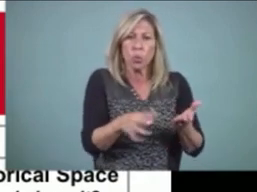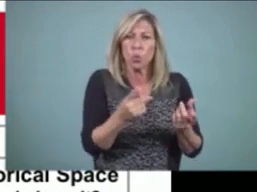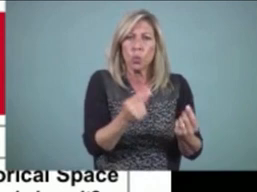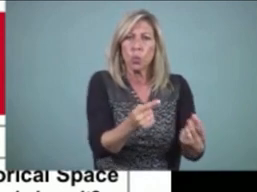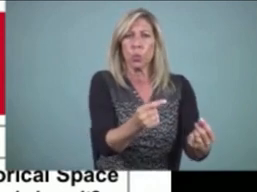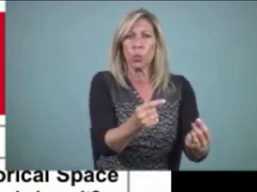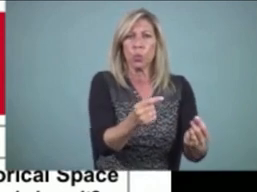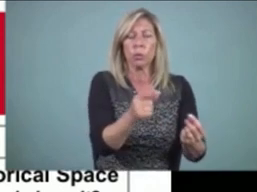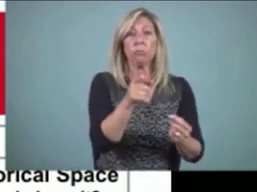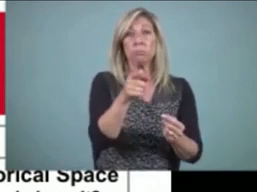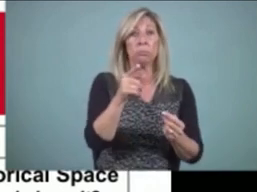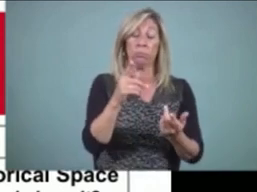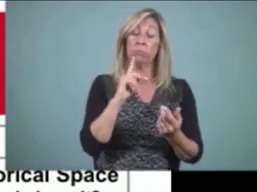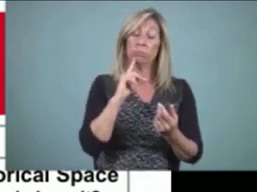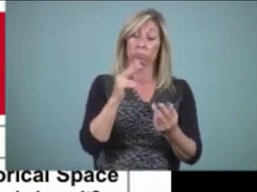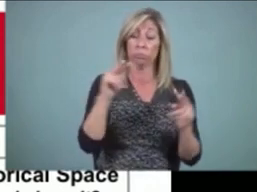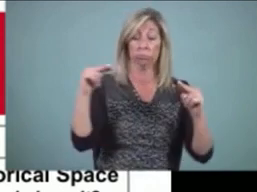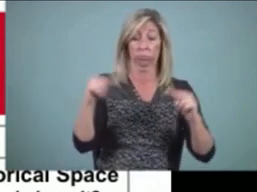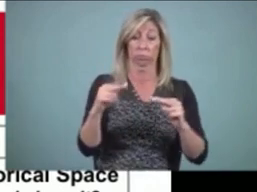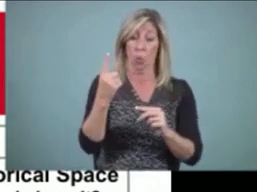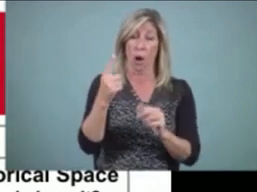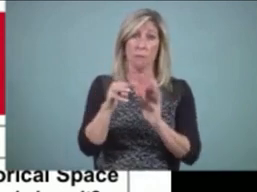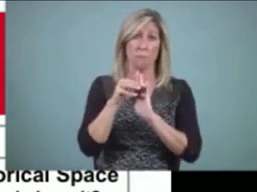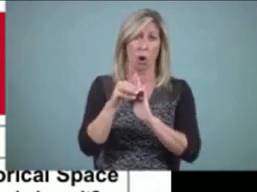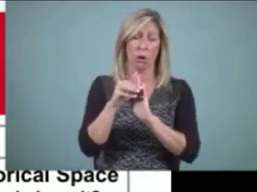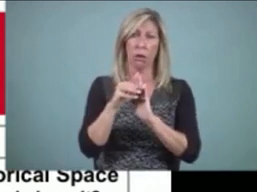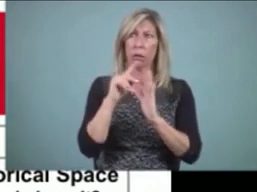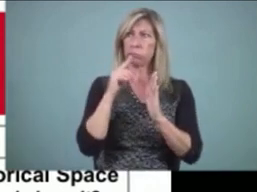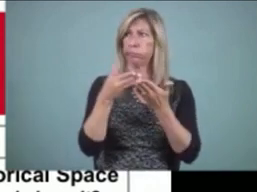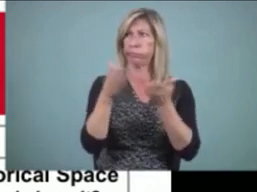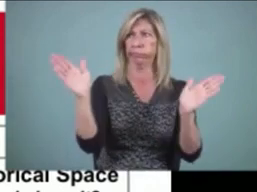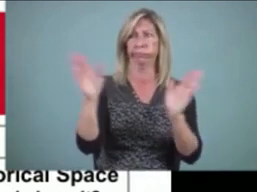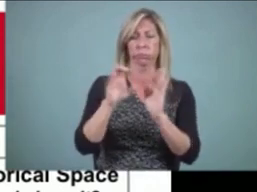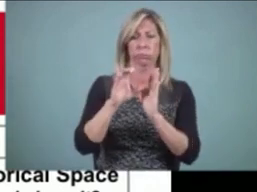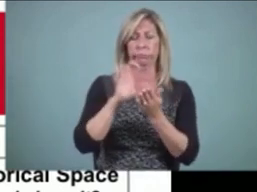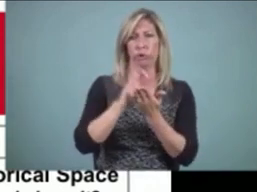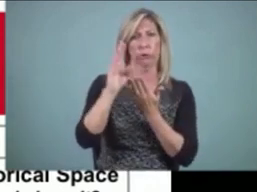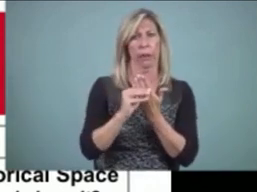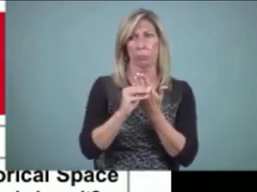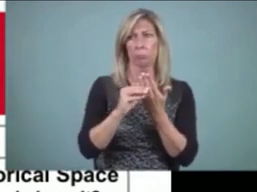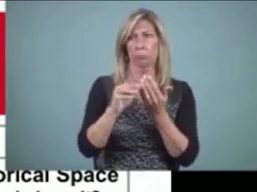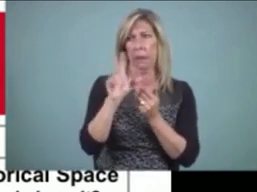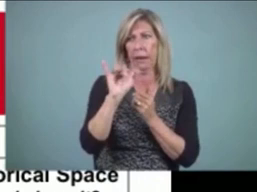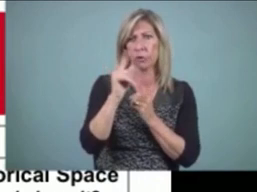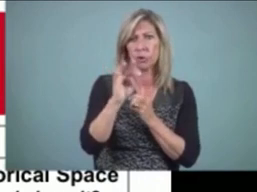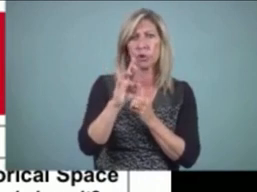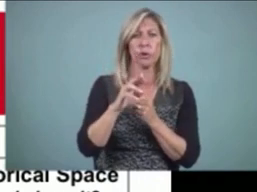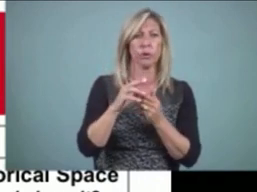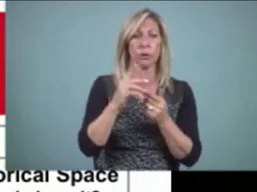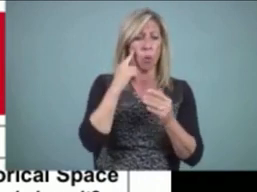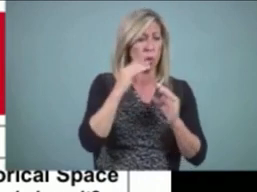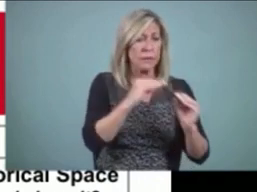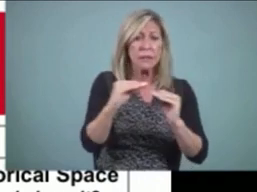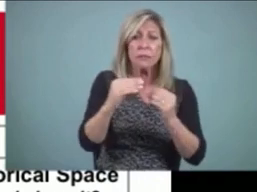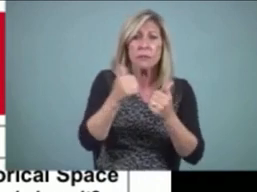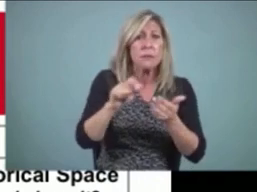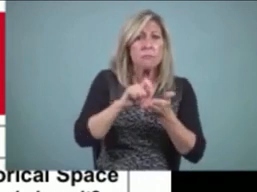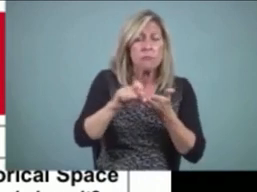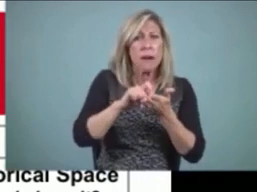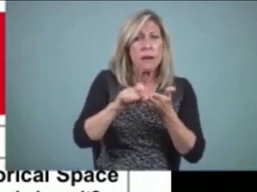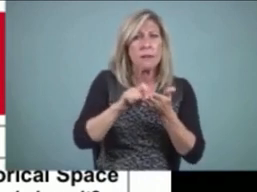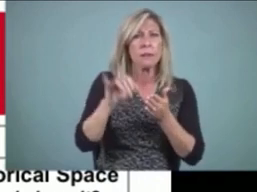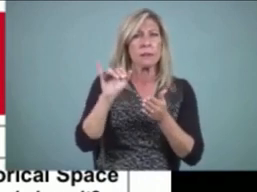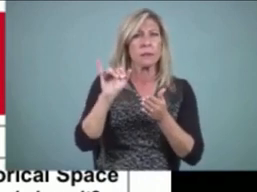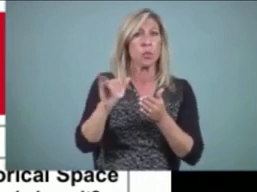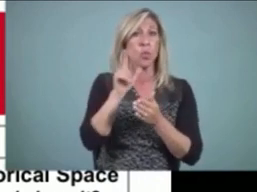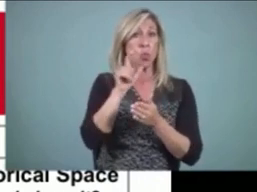for any, when you talk about teaching writing or learning to write with any student. And that's the work of Berreiter and Scardamalia.